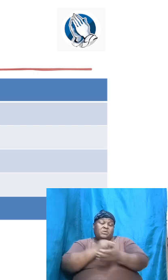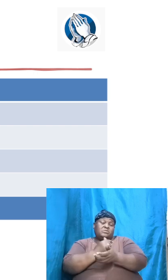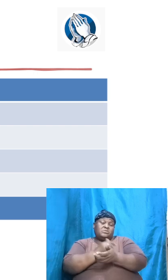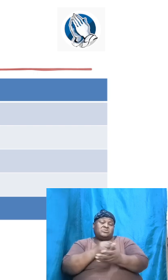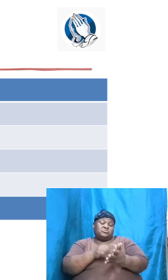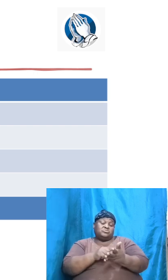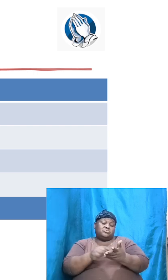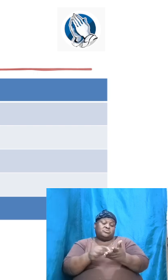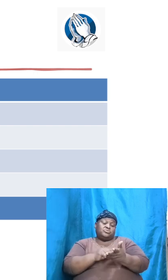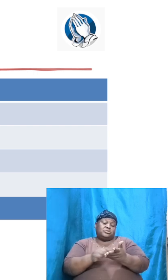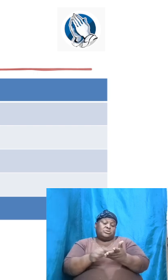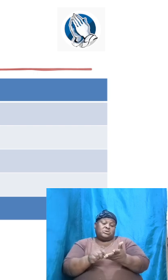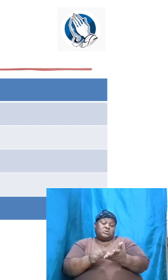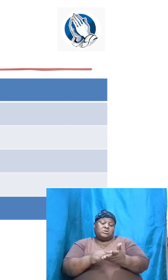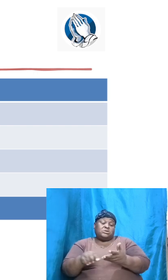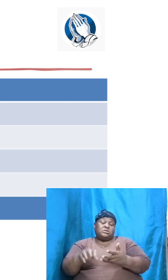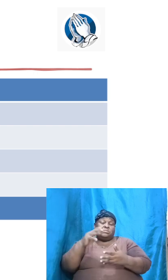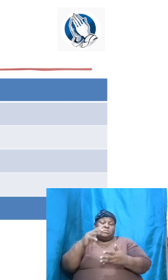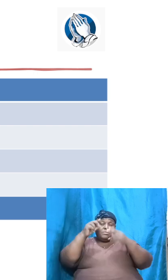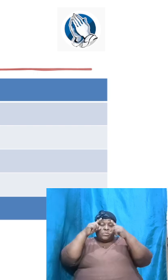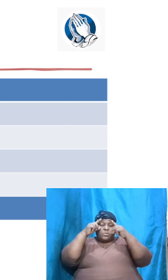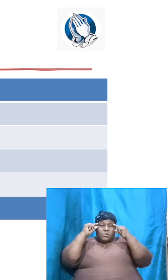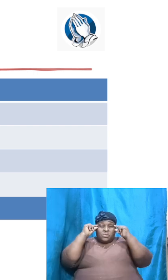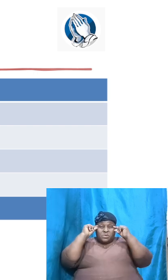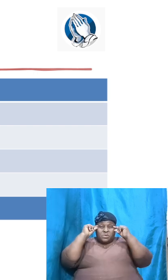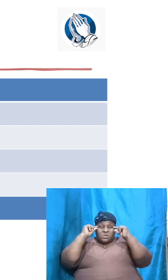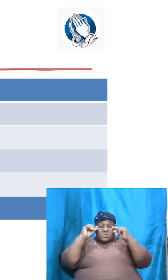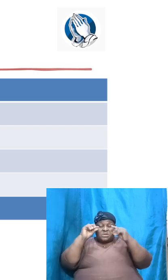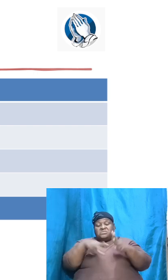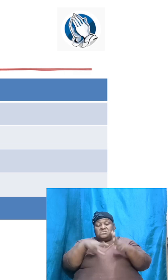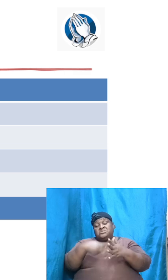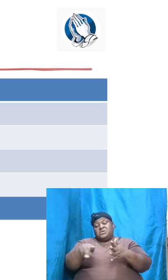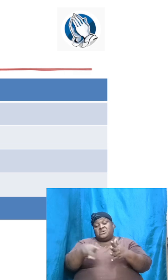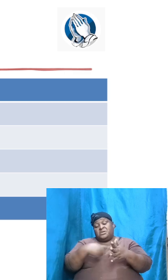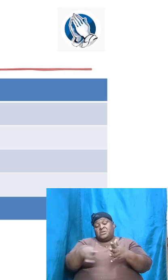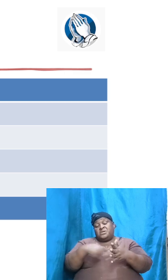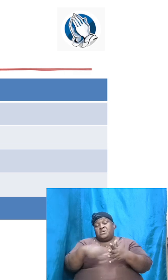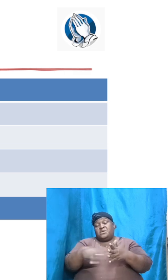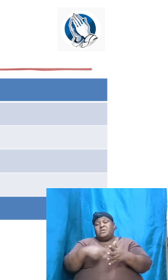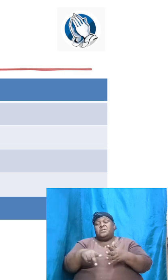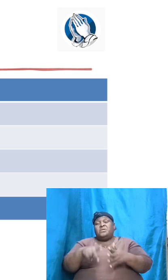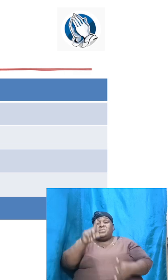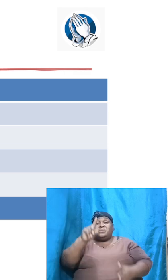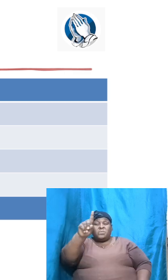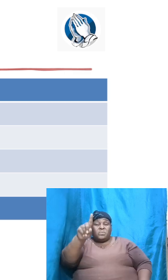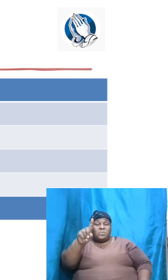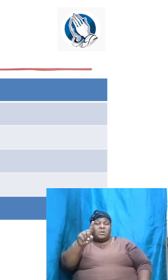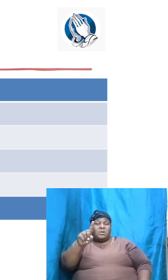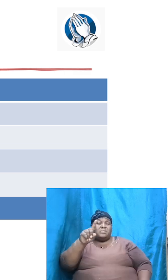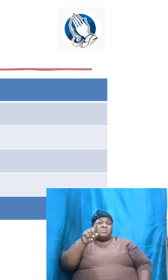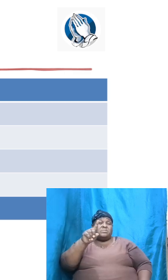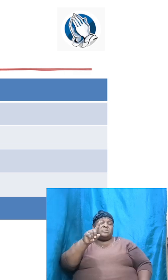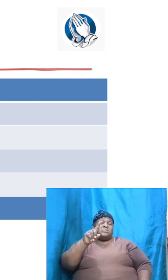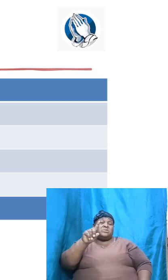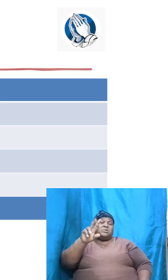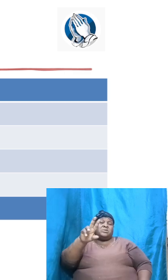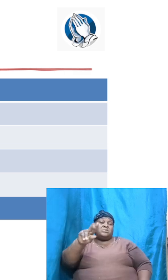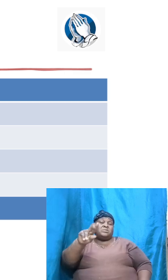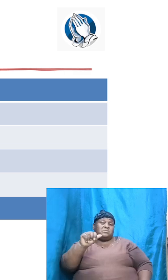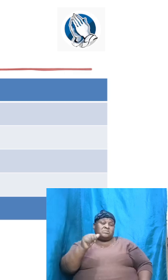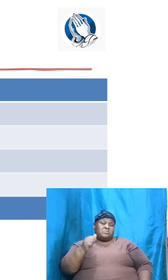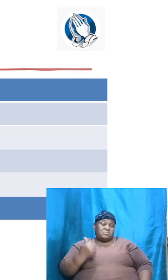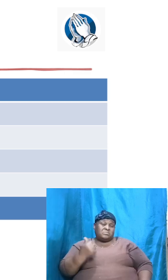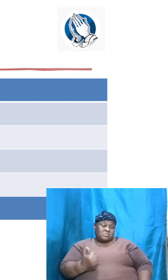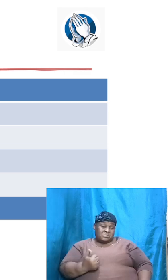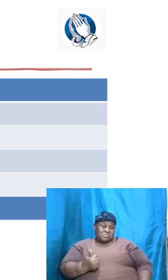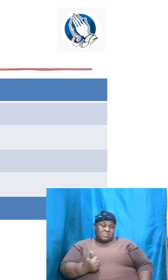by Moses. The psalm, particularly Psalm 110, verse 4, that speaks to Melchizedek,